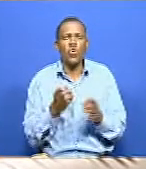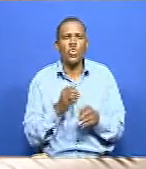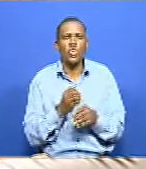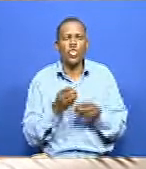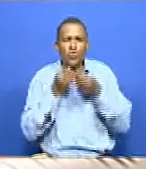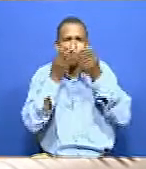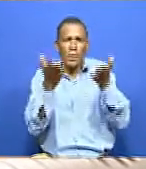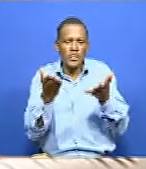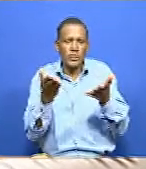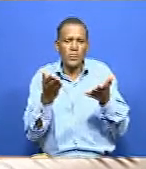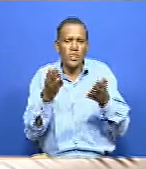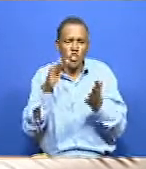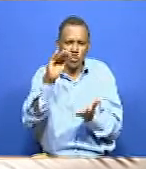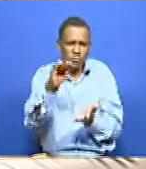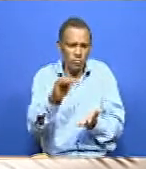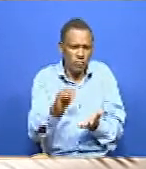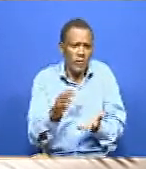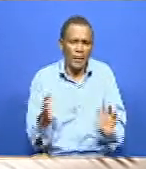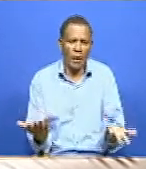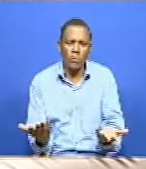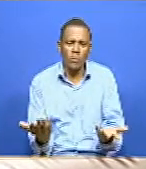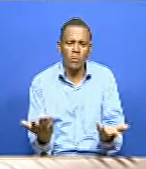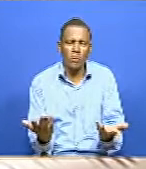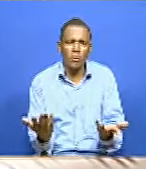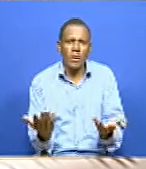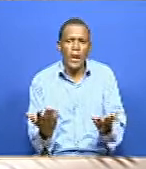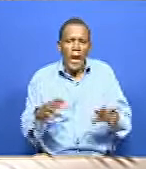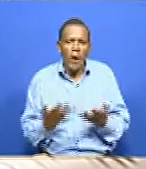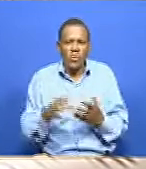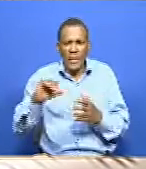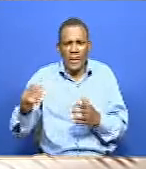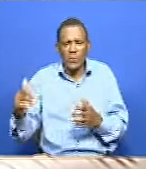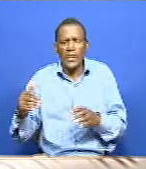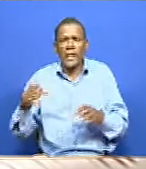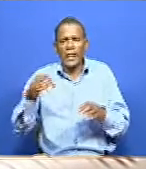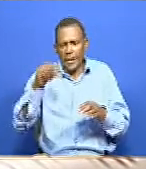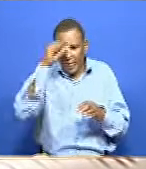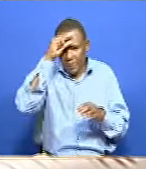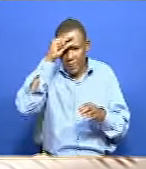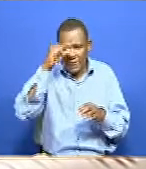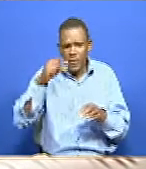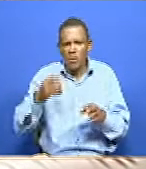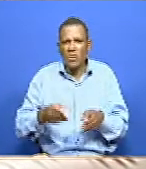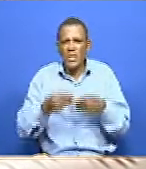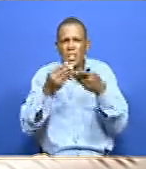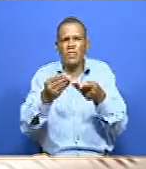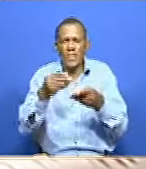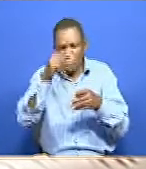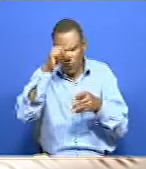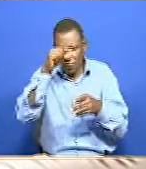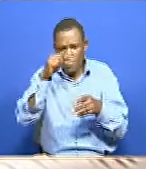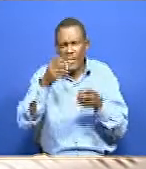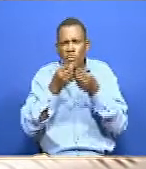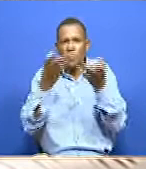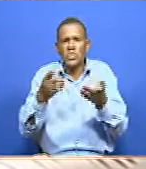Looking at the county governments, what role do you think they can play to just make sure when it comes to getting information out at the grassroots where, you know,